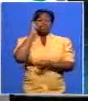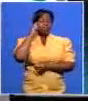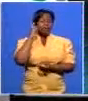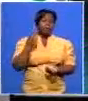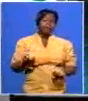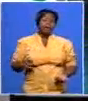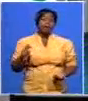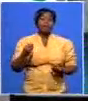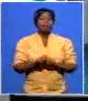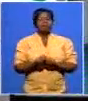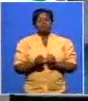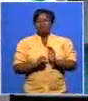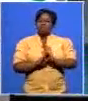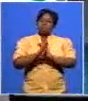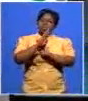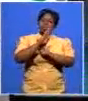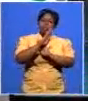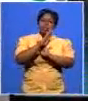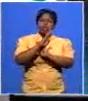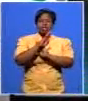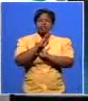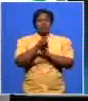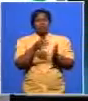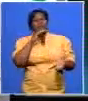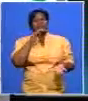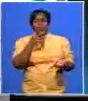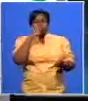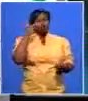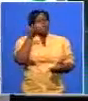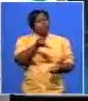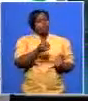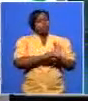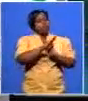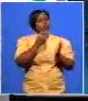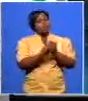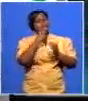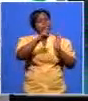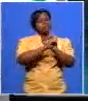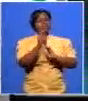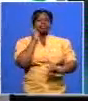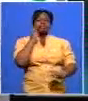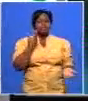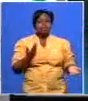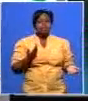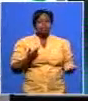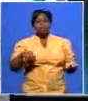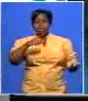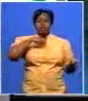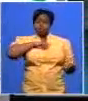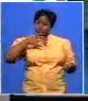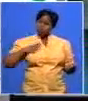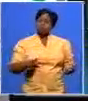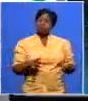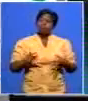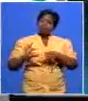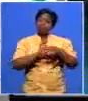the growth there is not a fluke it's real and they can quantify it beforehand and uh that is how what we want to